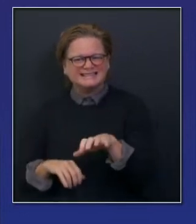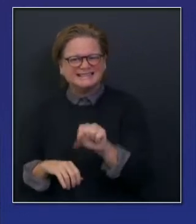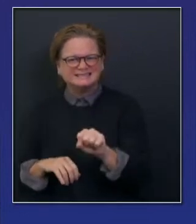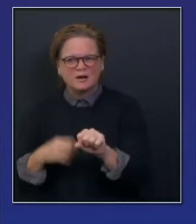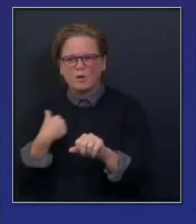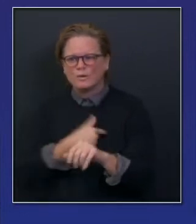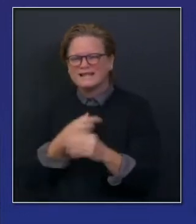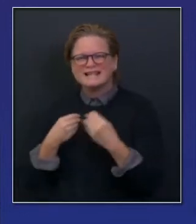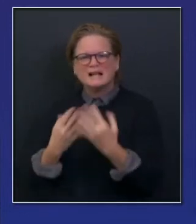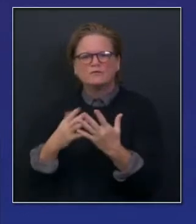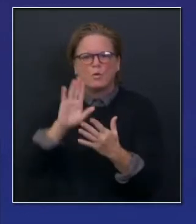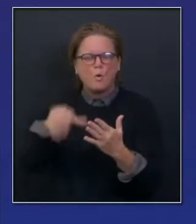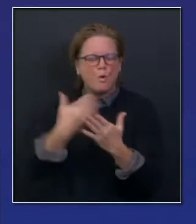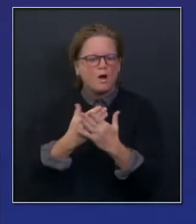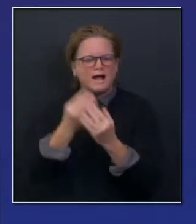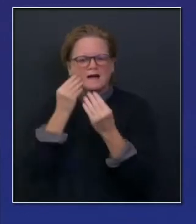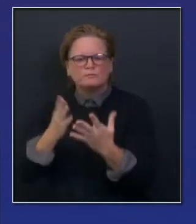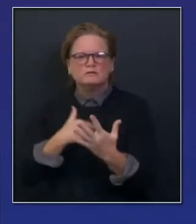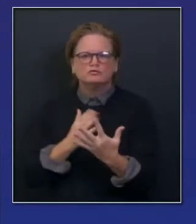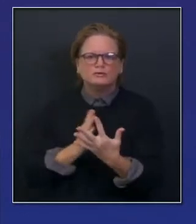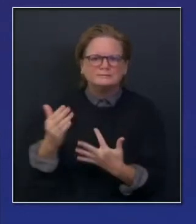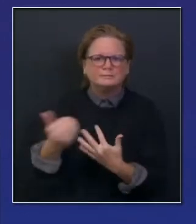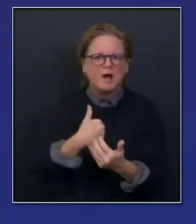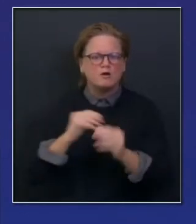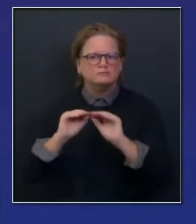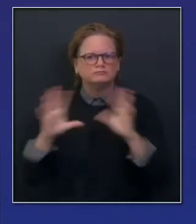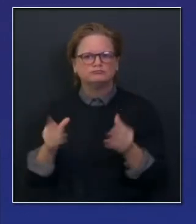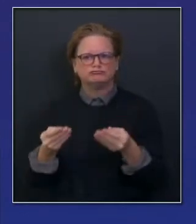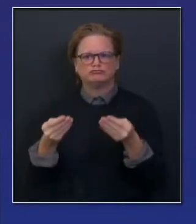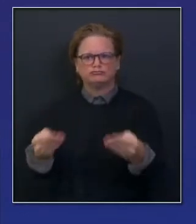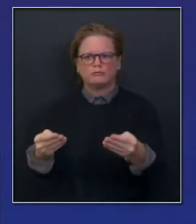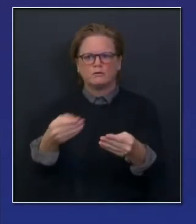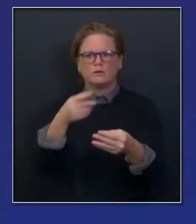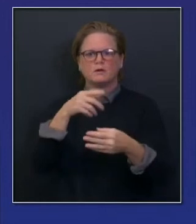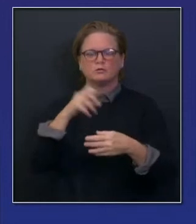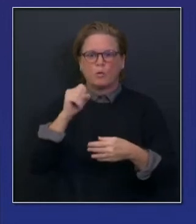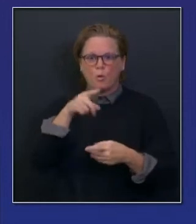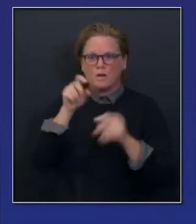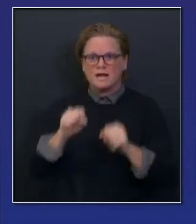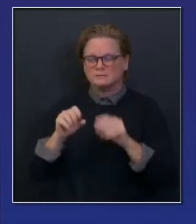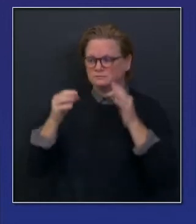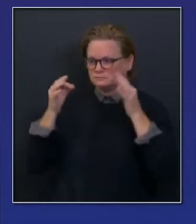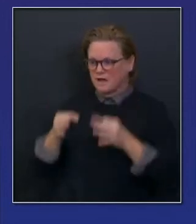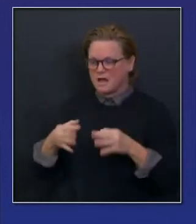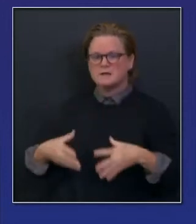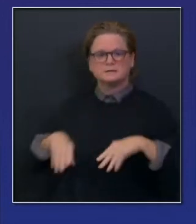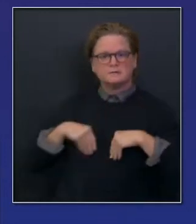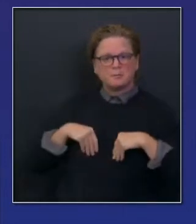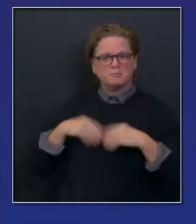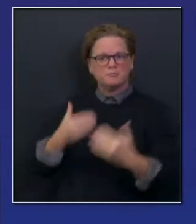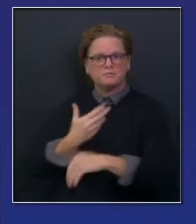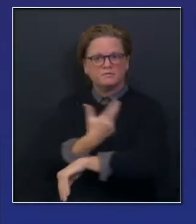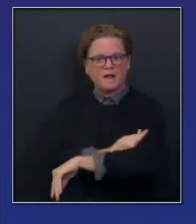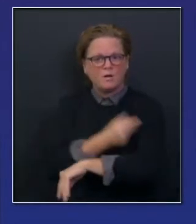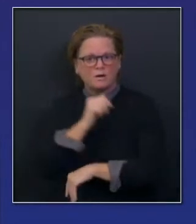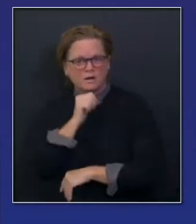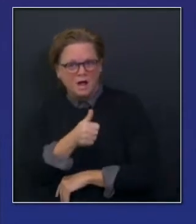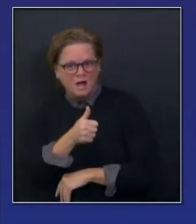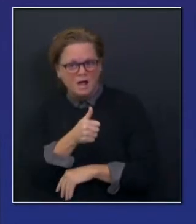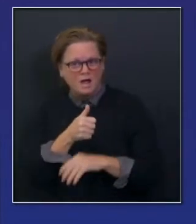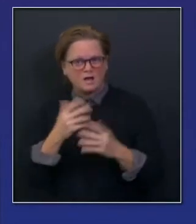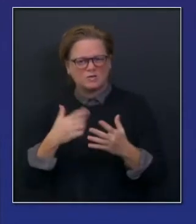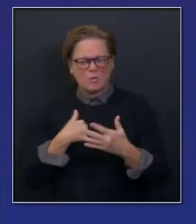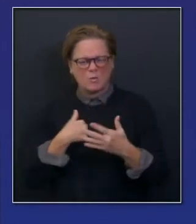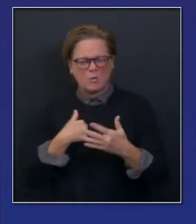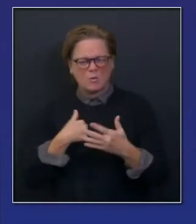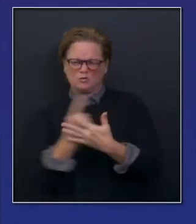own if they choose to take the vaccine. So you're going to see a lot more about that campaign rolling out later this week. You're going to